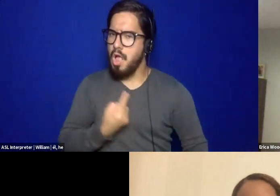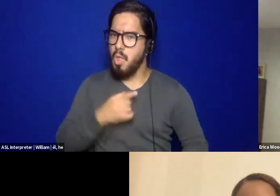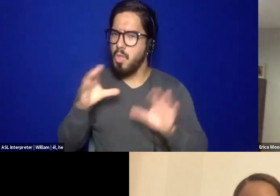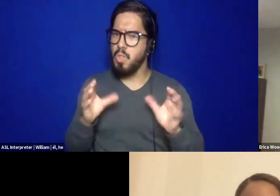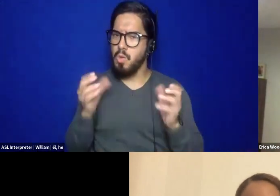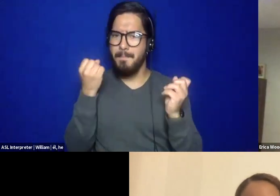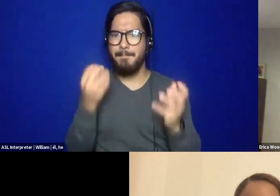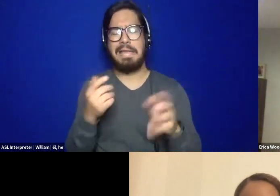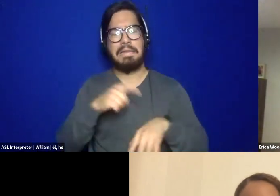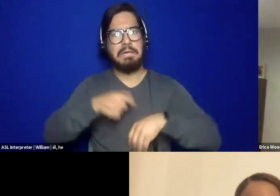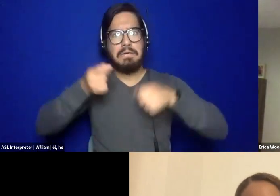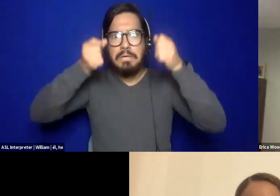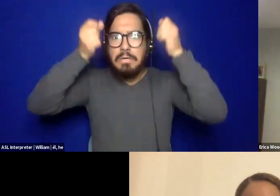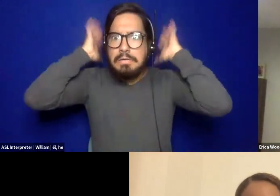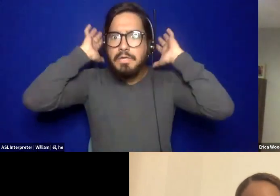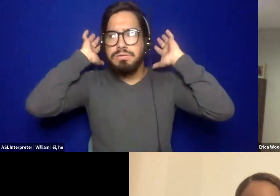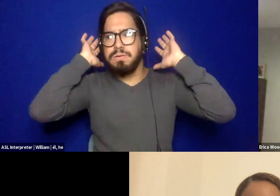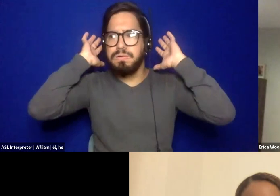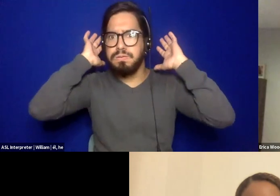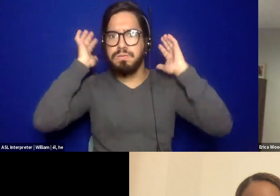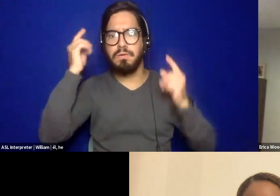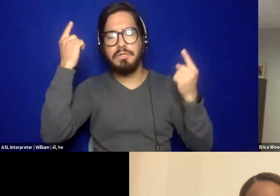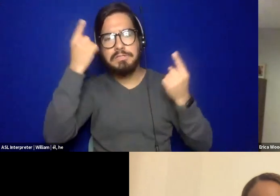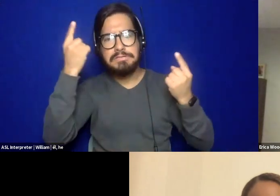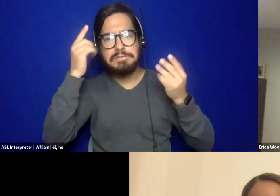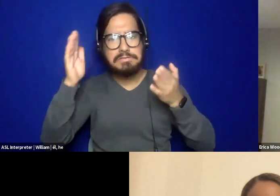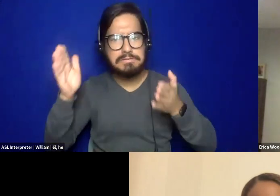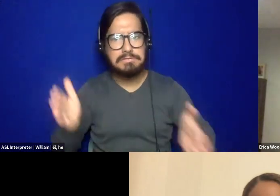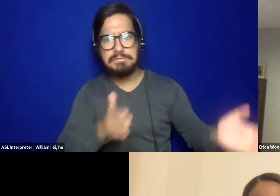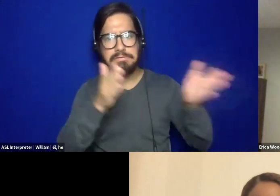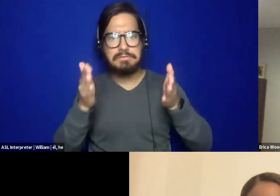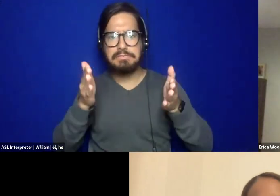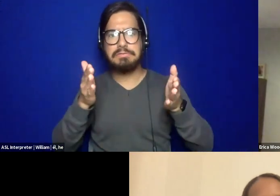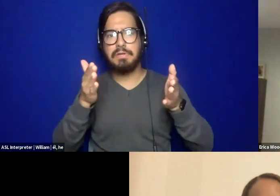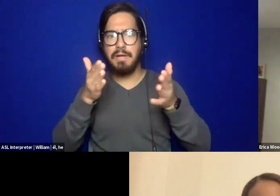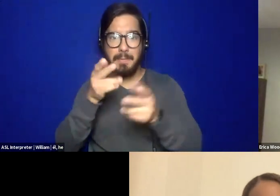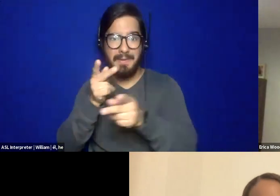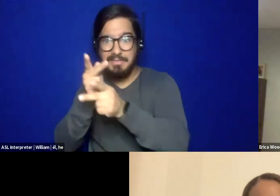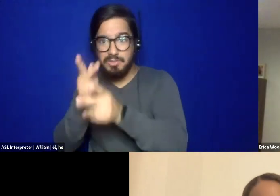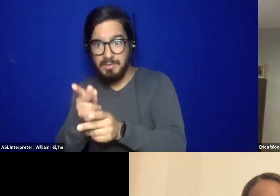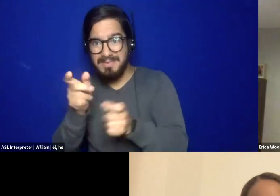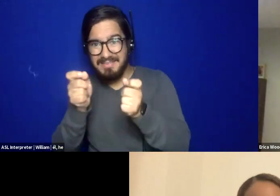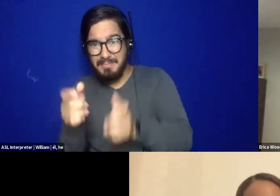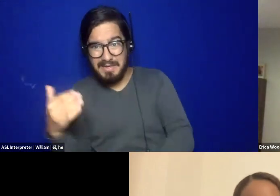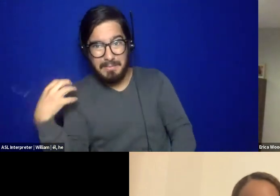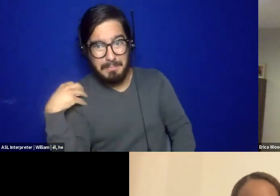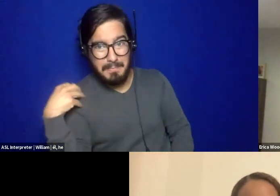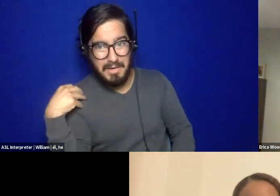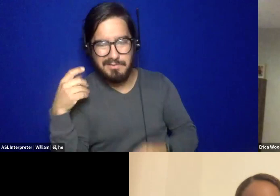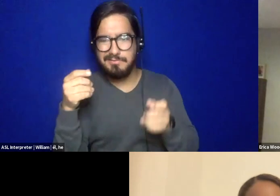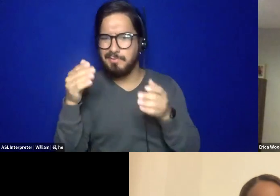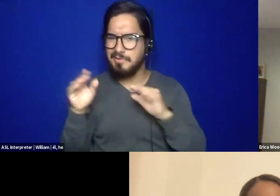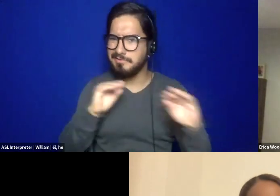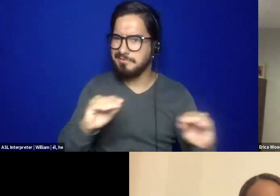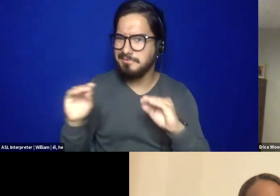thinking that I was going to, you know, organize, uh, my managers and supervisors only to find out, you know, you,